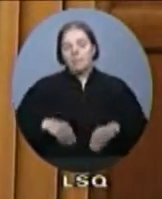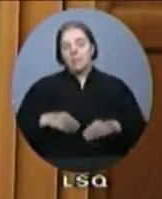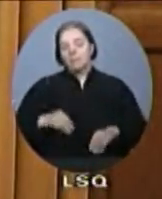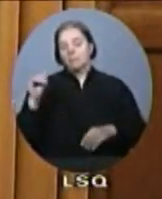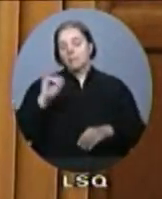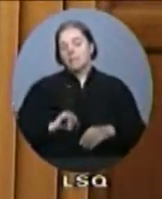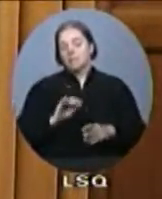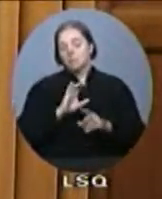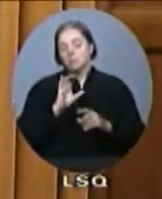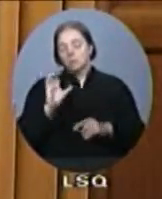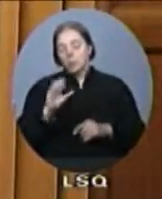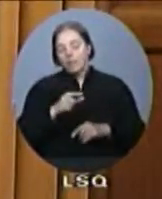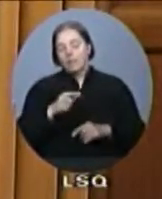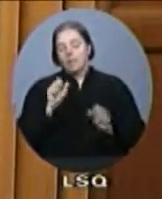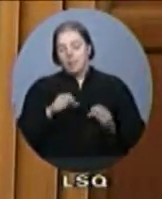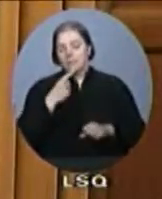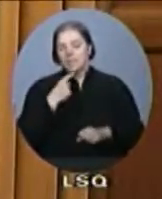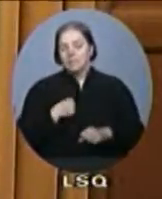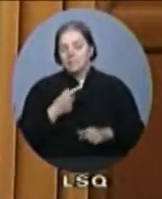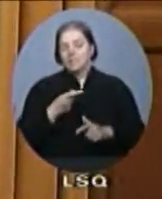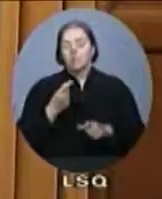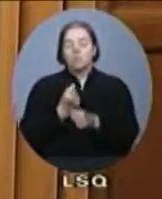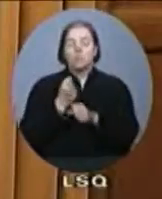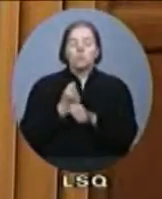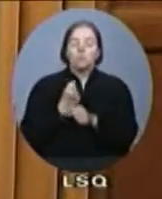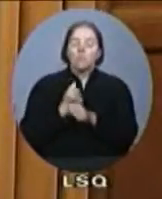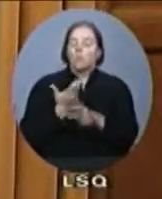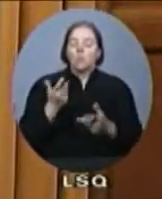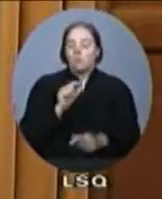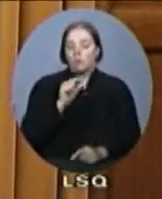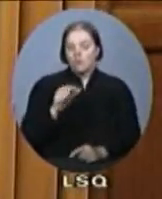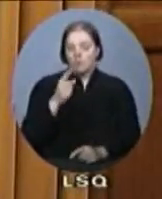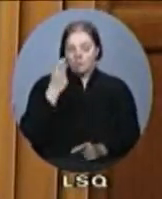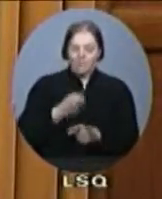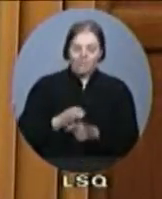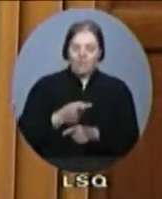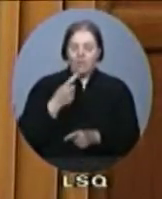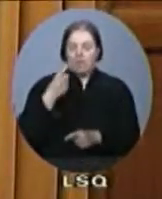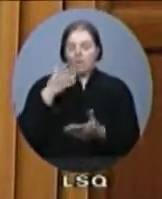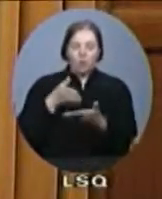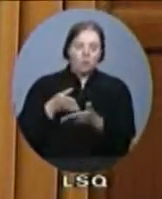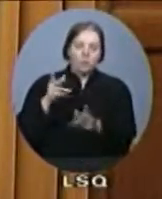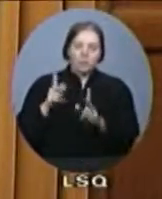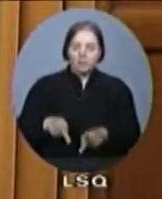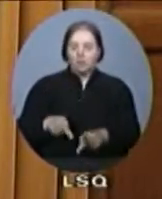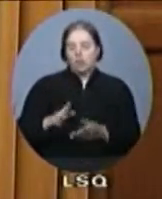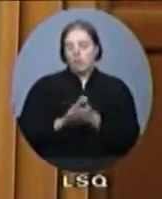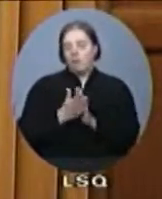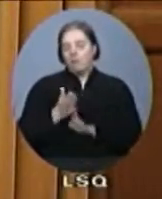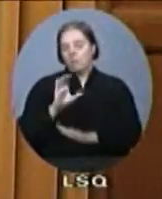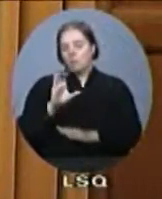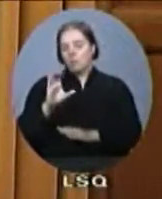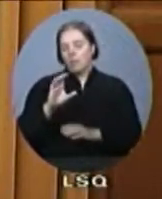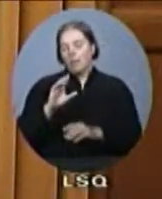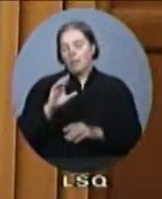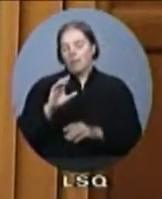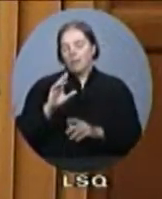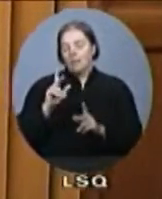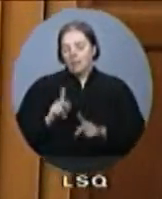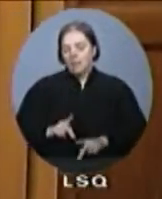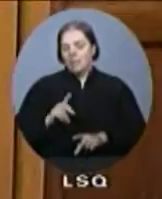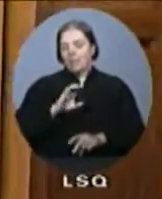doing to crack down on those who obtain their Canadian citizenship illegally even though they live permanently abroad?